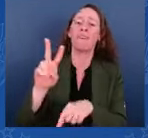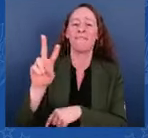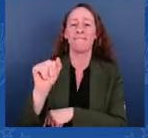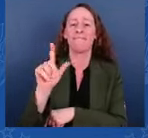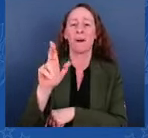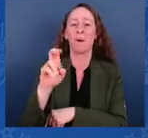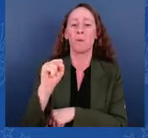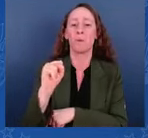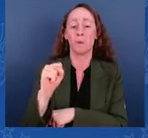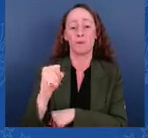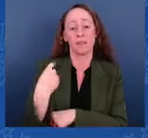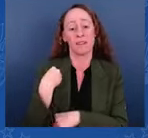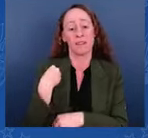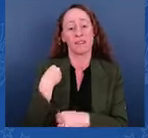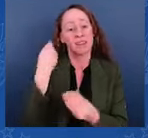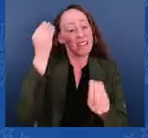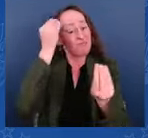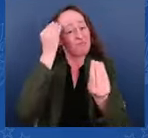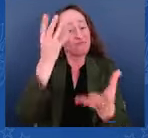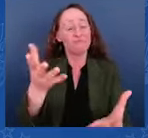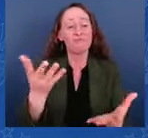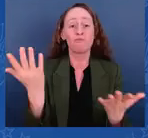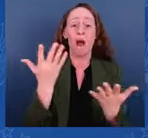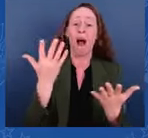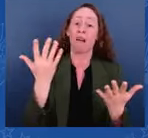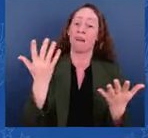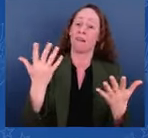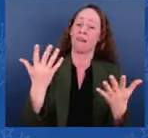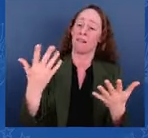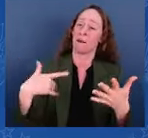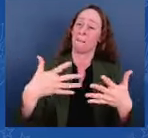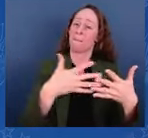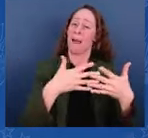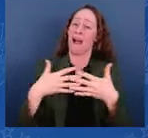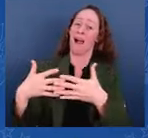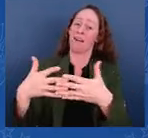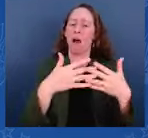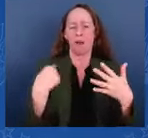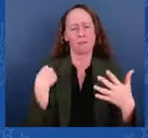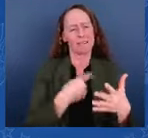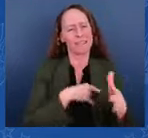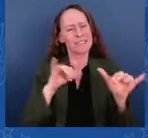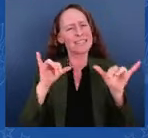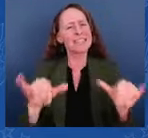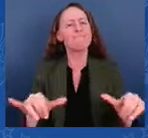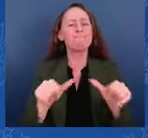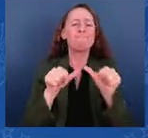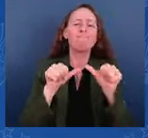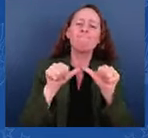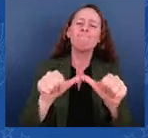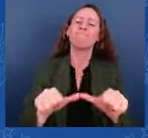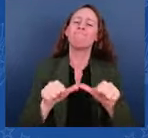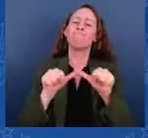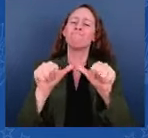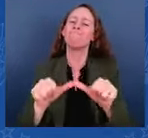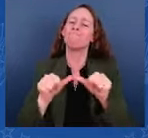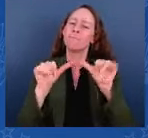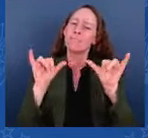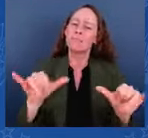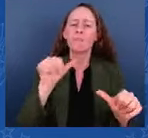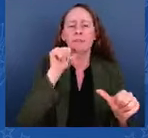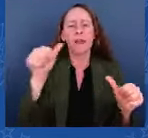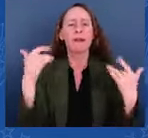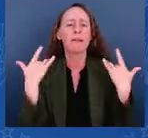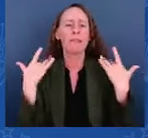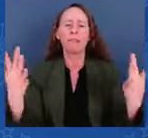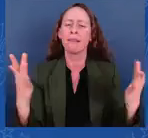Americans, but to make sure we preserve who we are for future generations to come. Today, I've spoken about what we need to do to